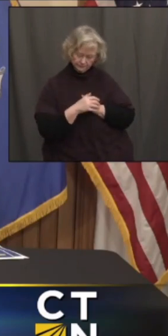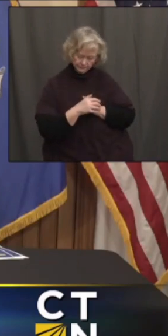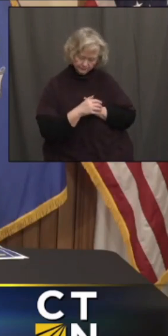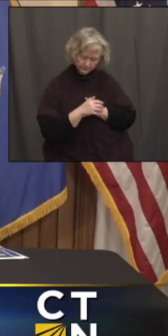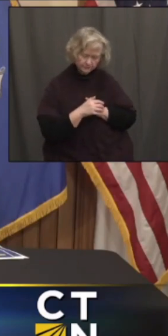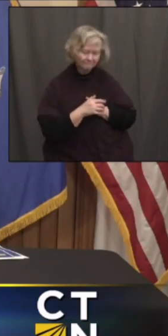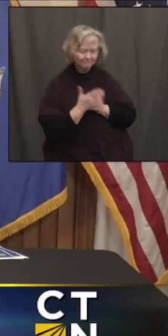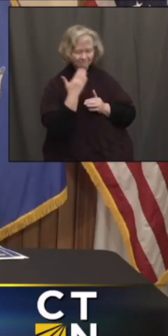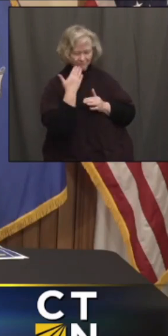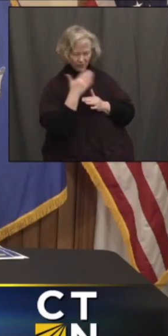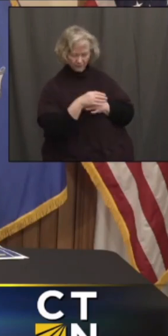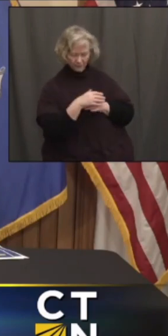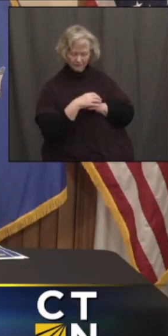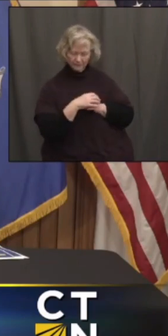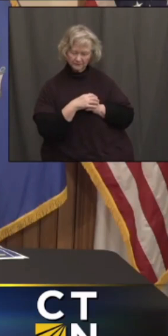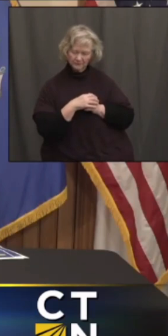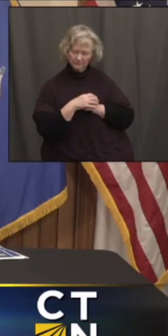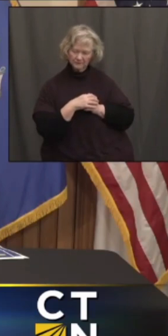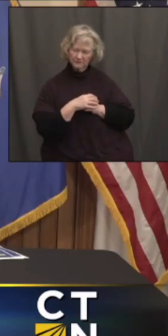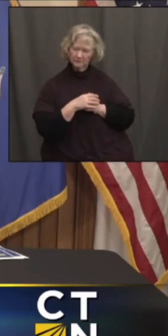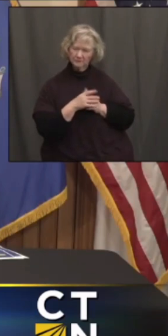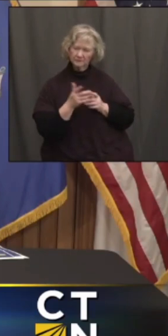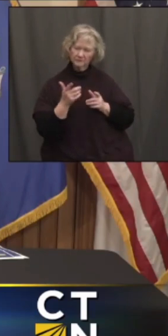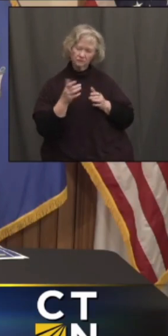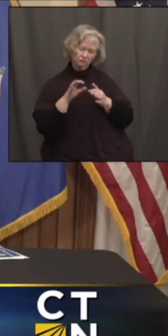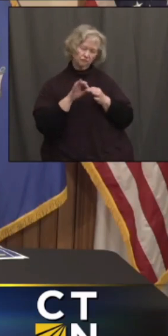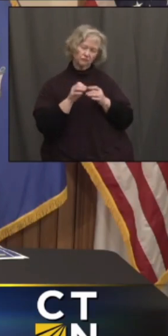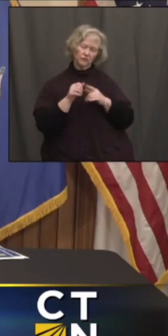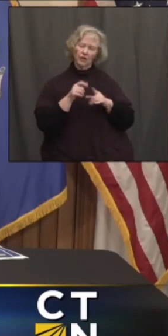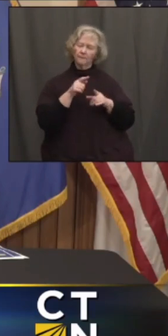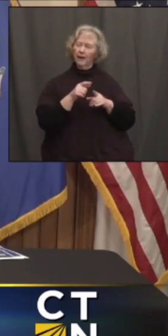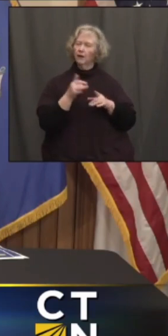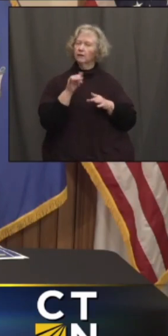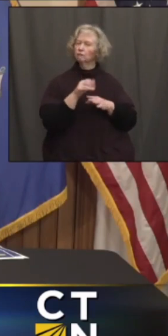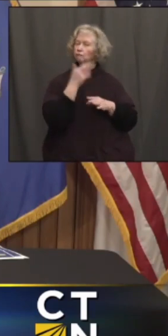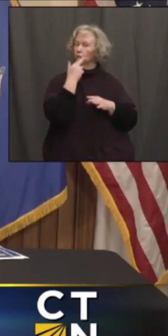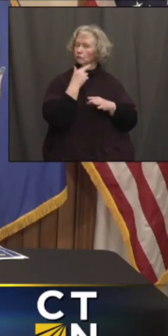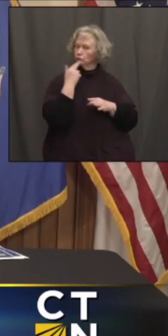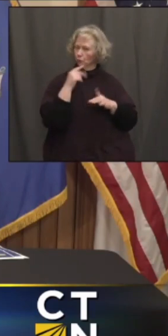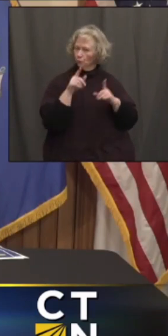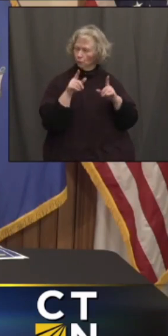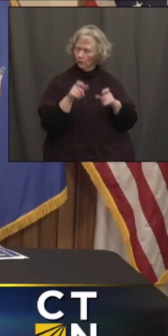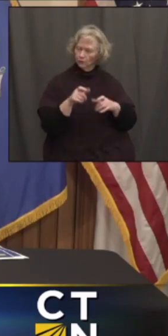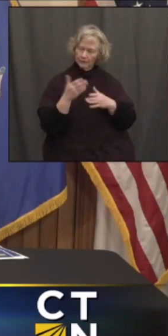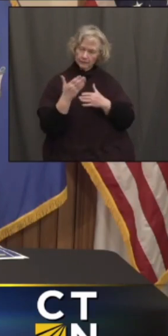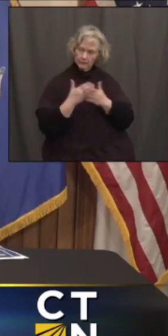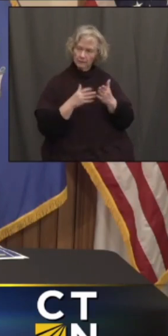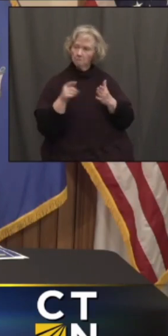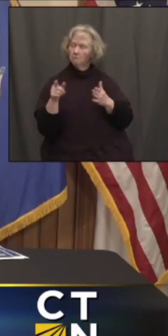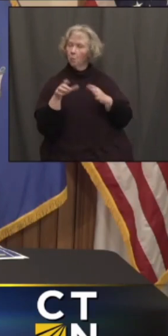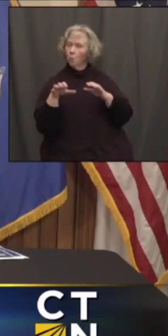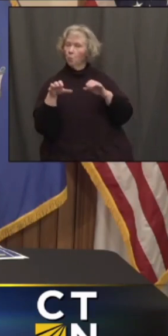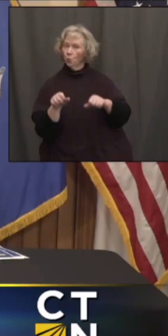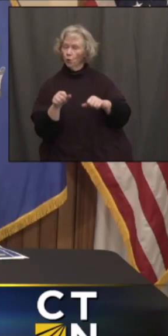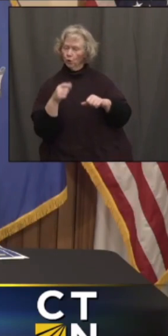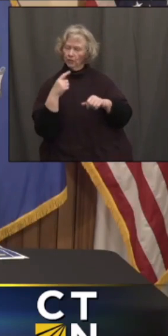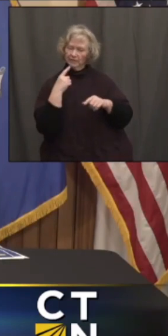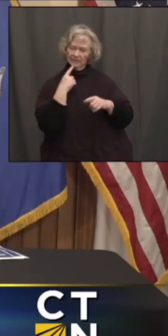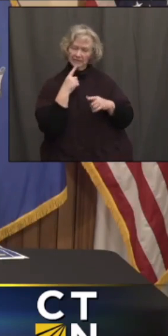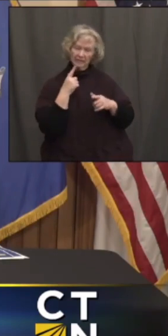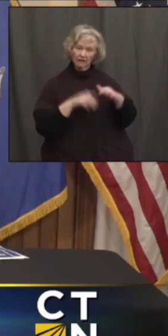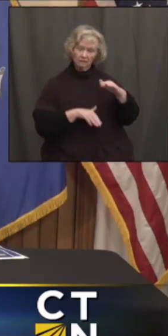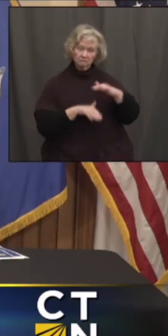Good afternoon. I'm piggybacking off of several of the restaurant questions. Some restaurant owners we spoke with today said the capacity